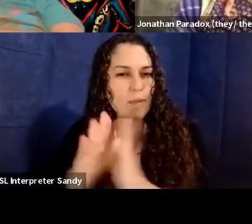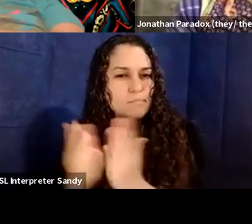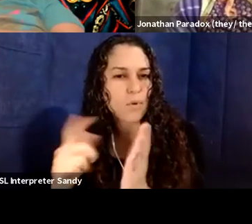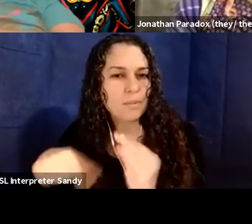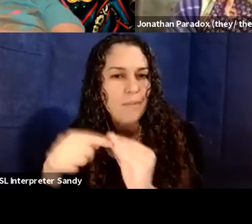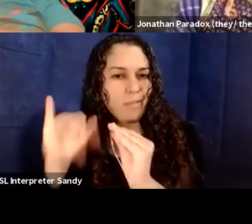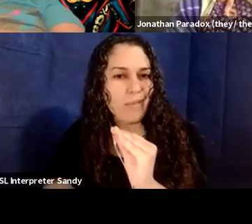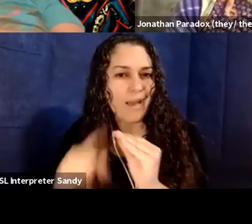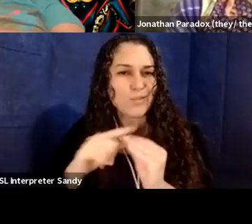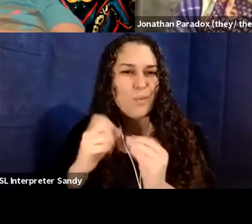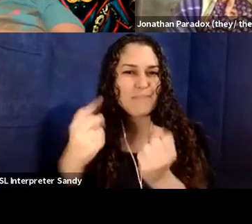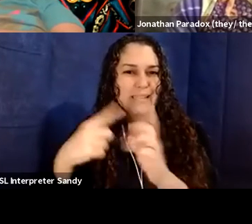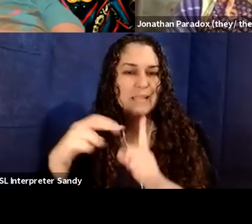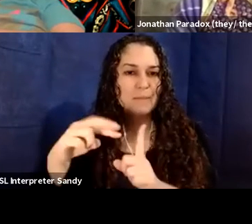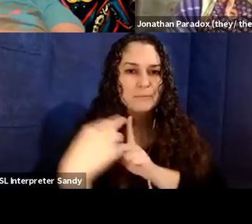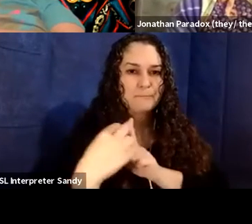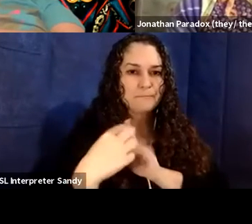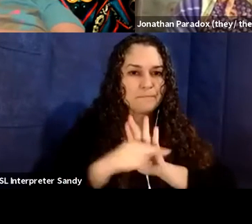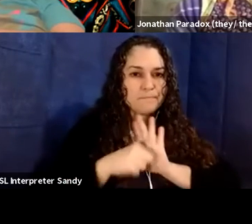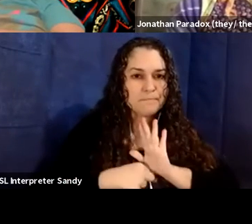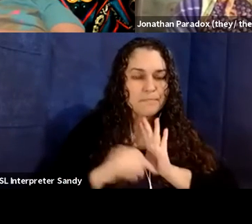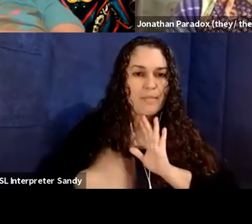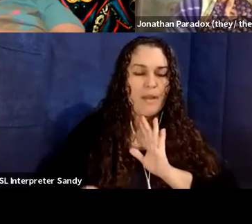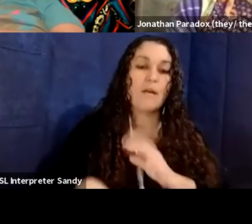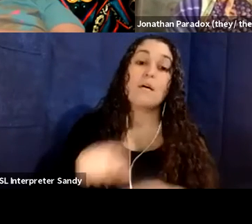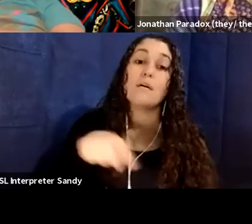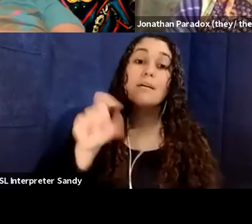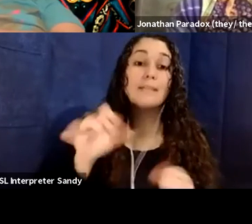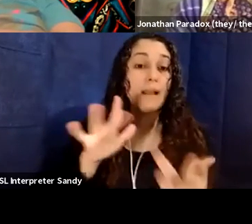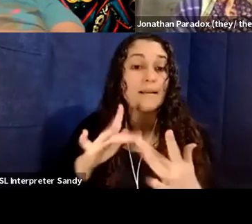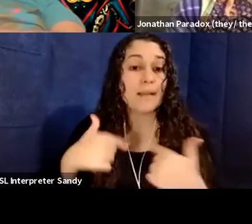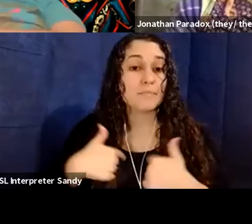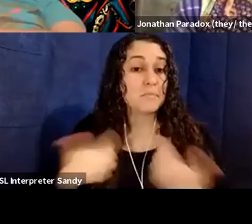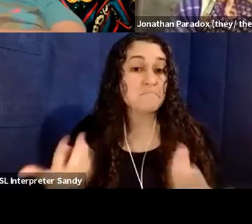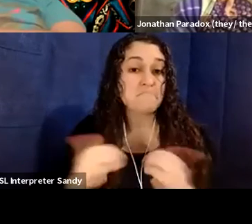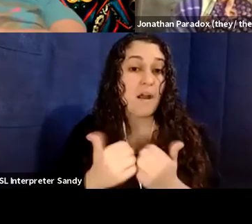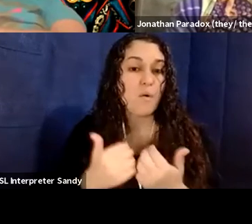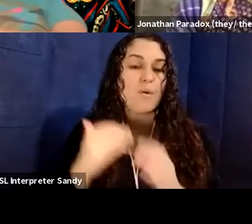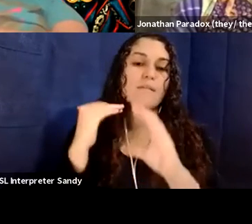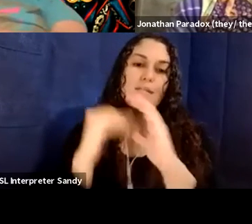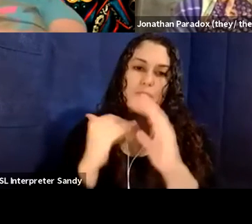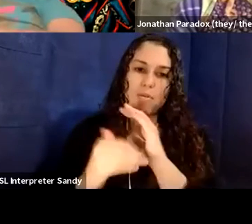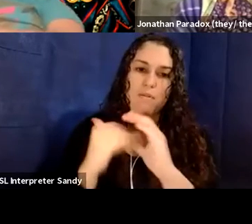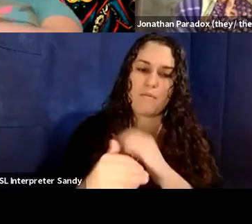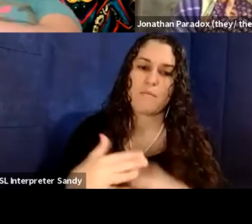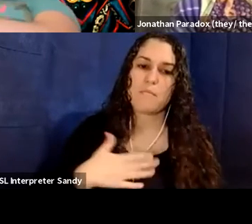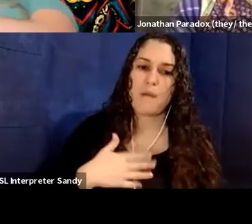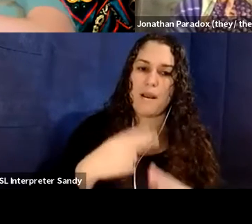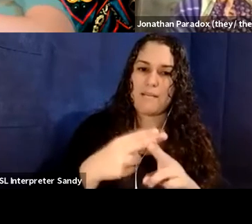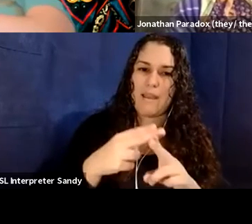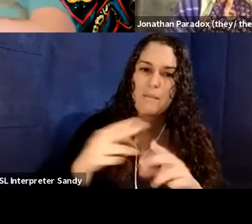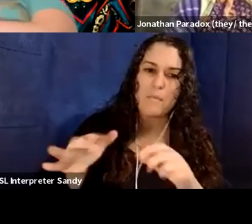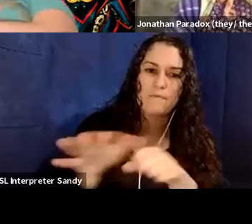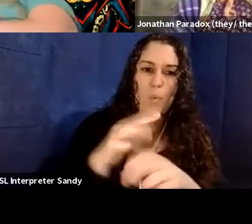So people can connect with me by emailing me at, um, my first and last name at gmail